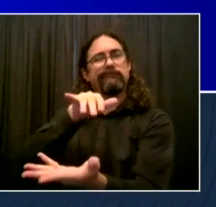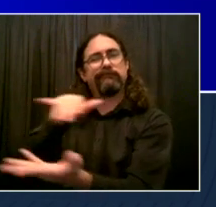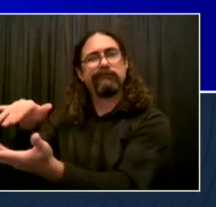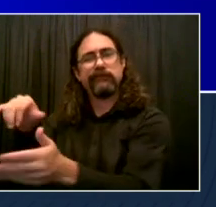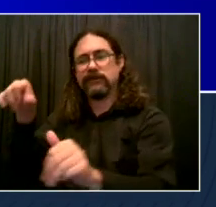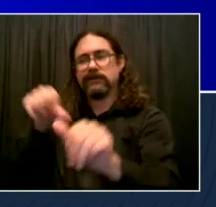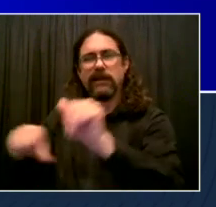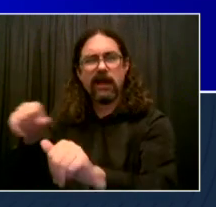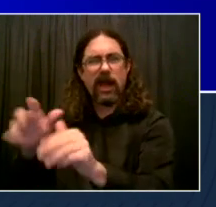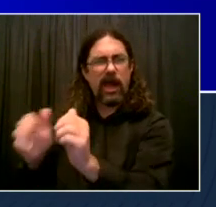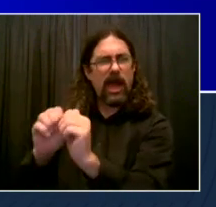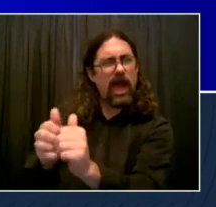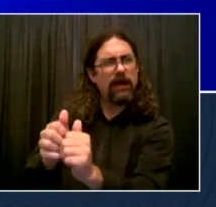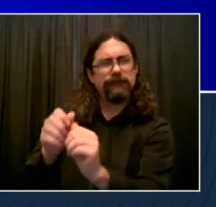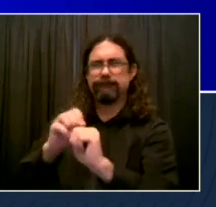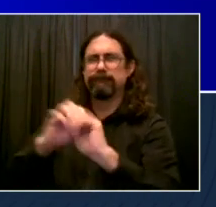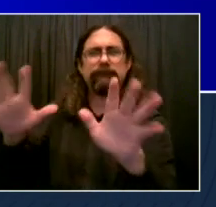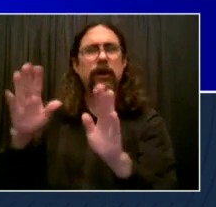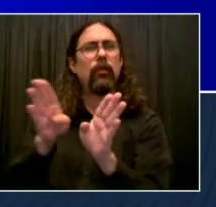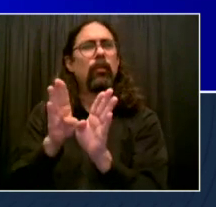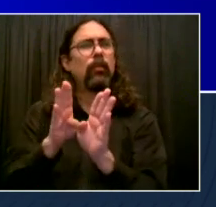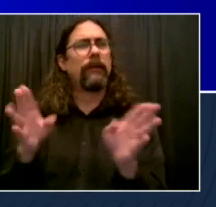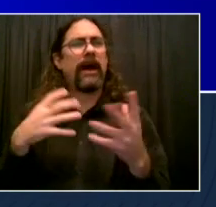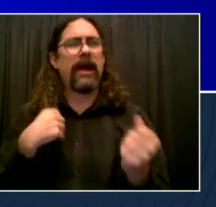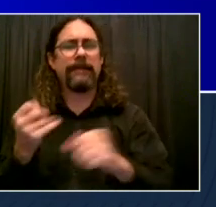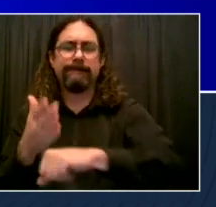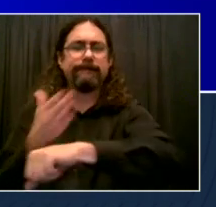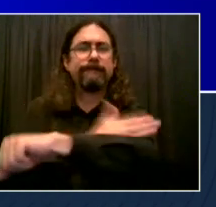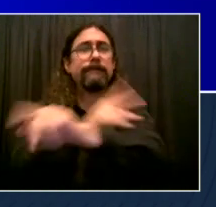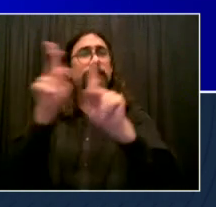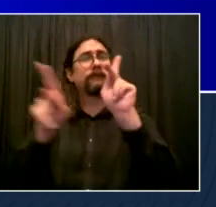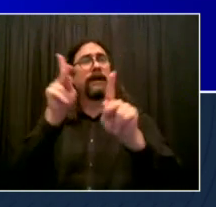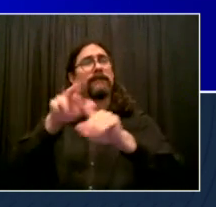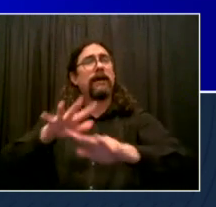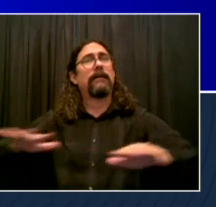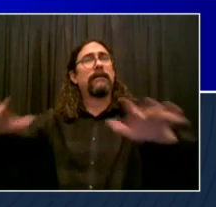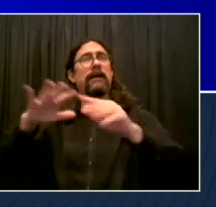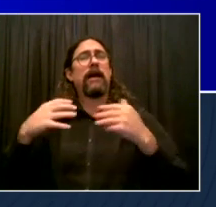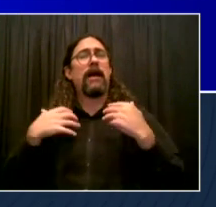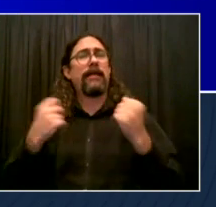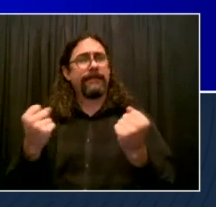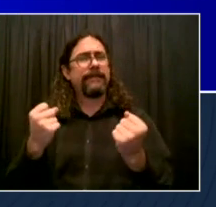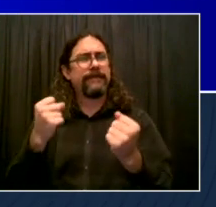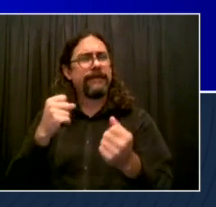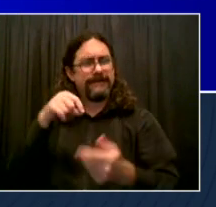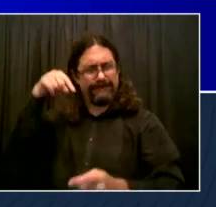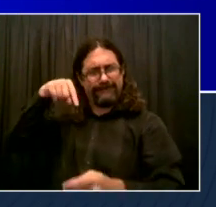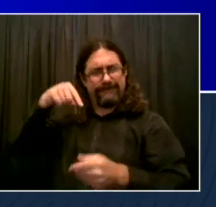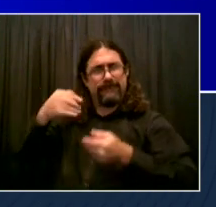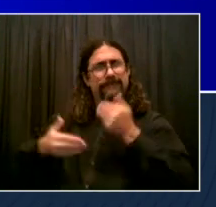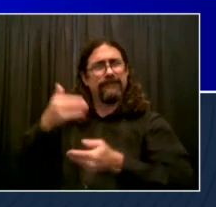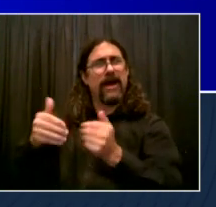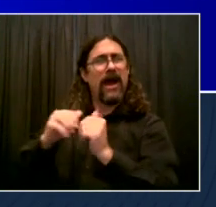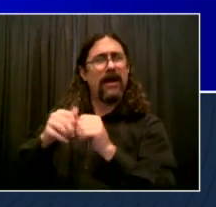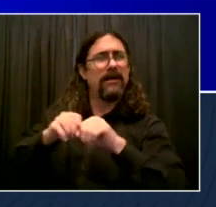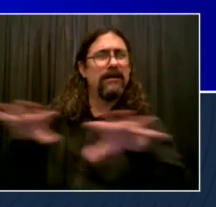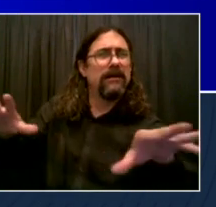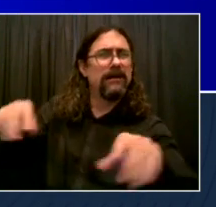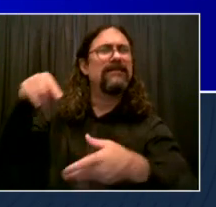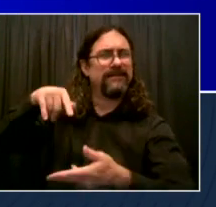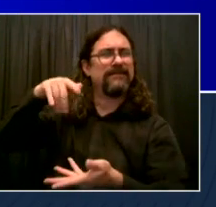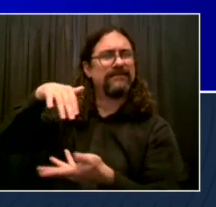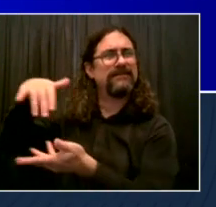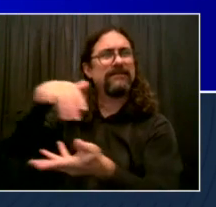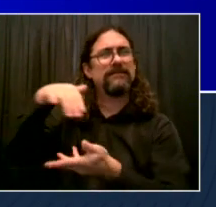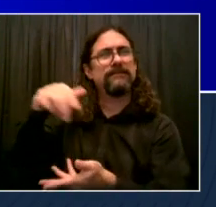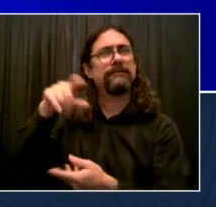Okay, the Public Health Corps first. Look, we understood after the first weeks of the COVID crisis that so